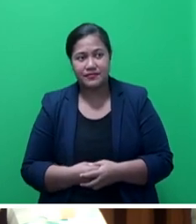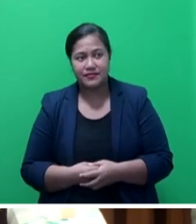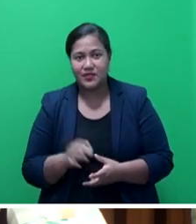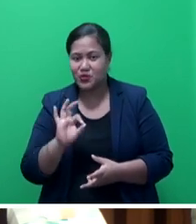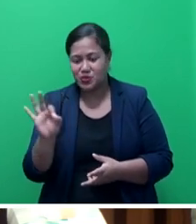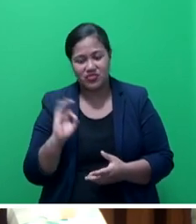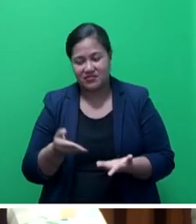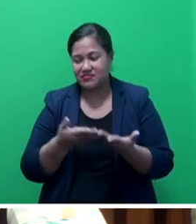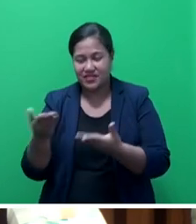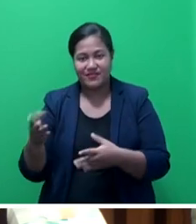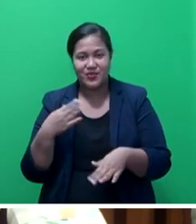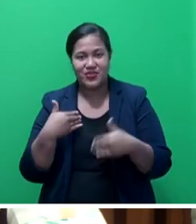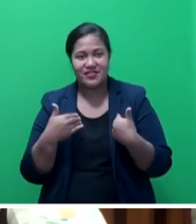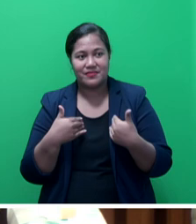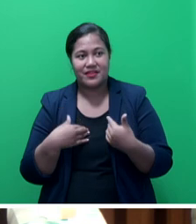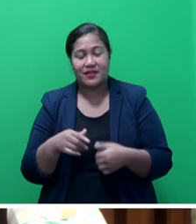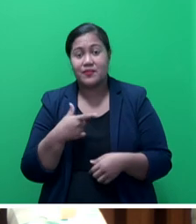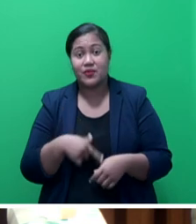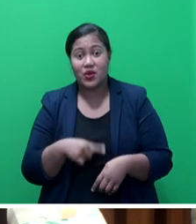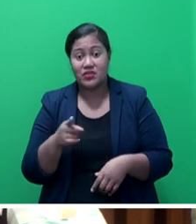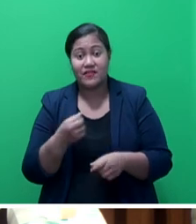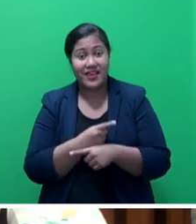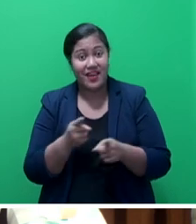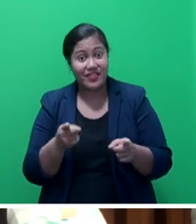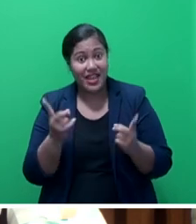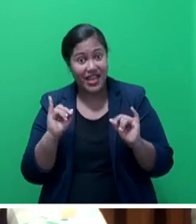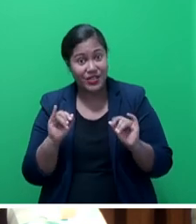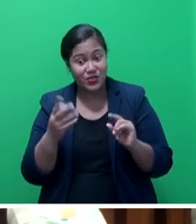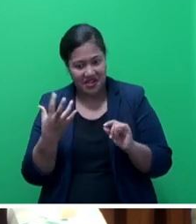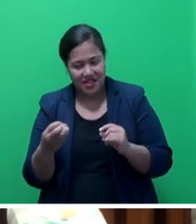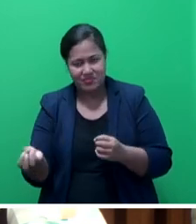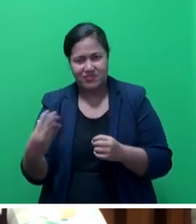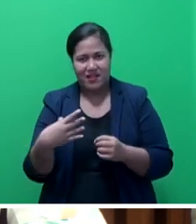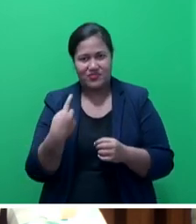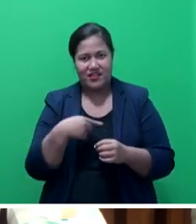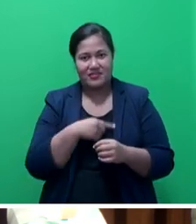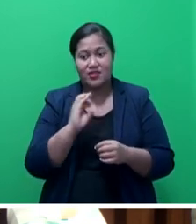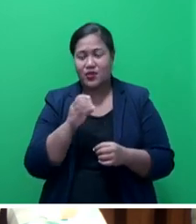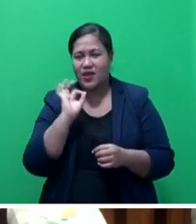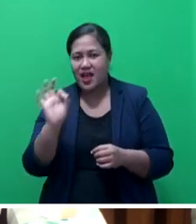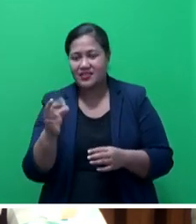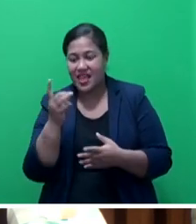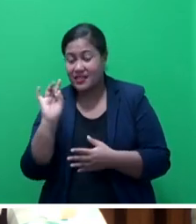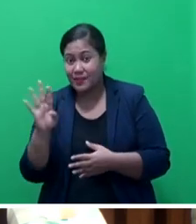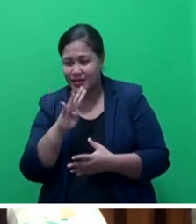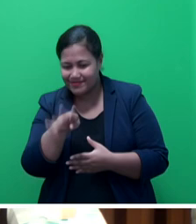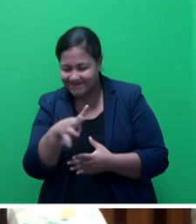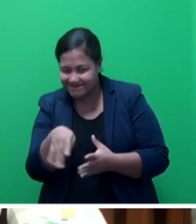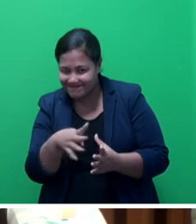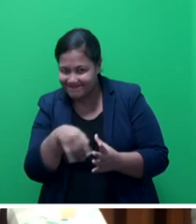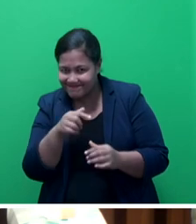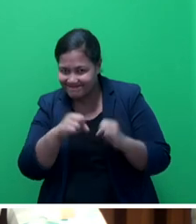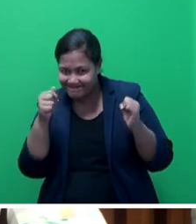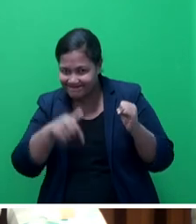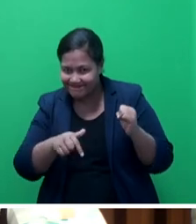USP. Because of the governance issues that have been raised, we had requested an independent investigation into allegations